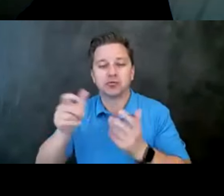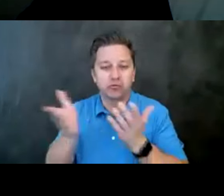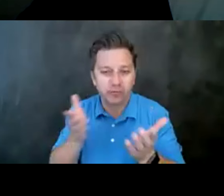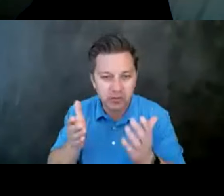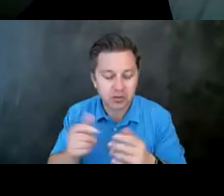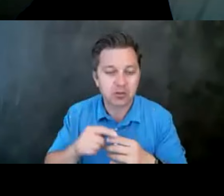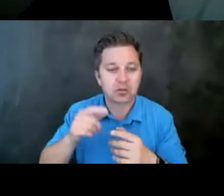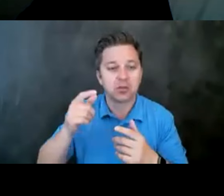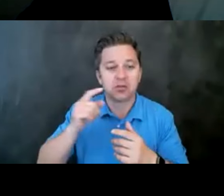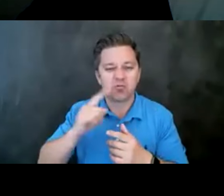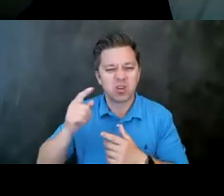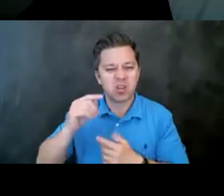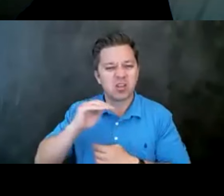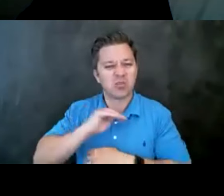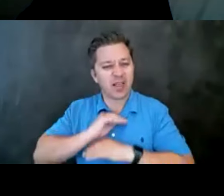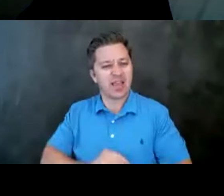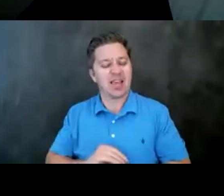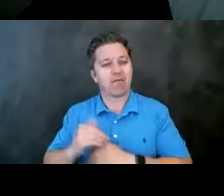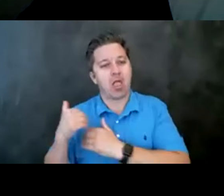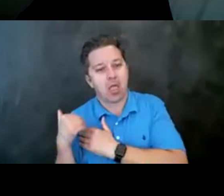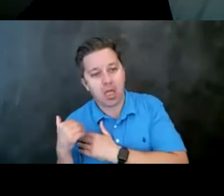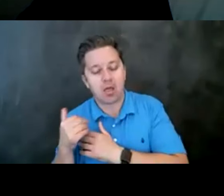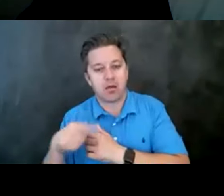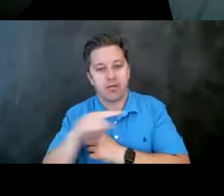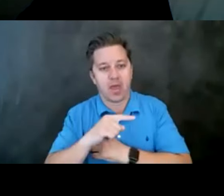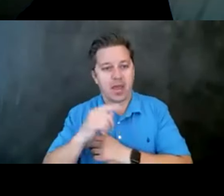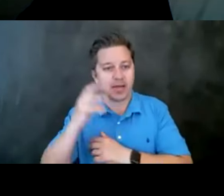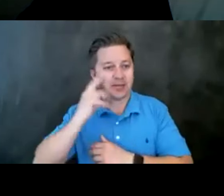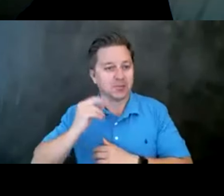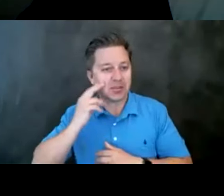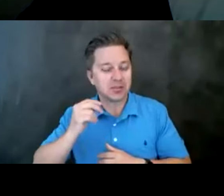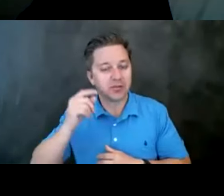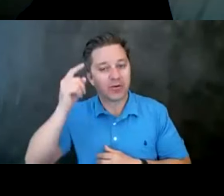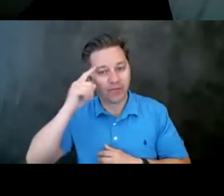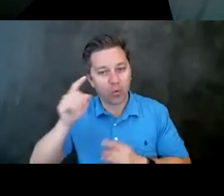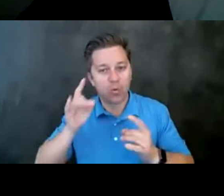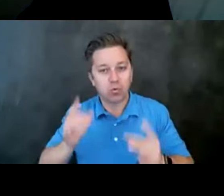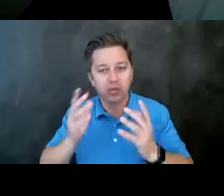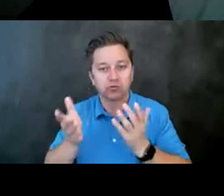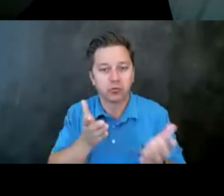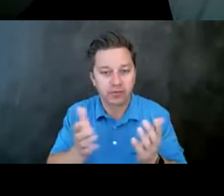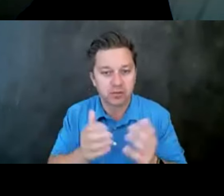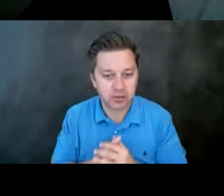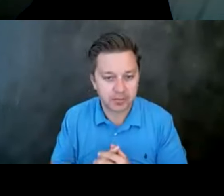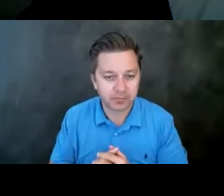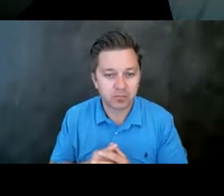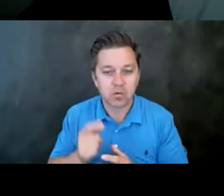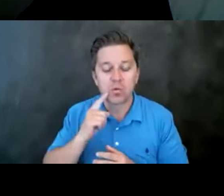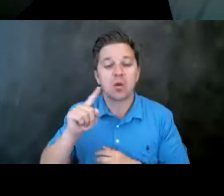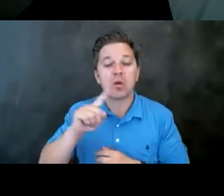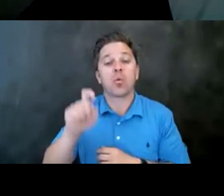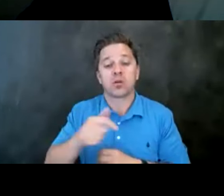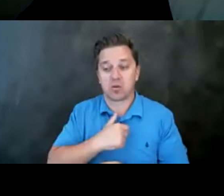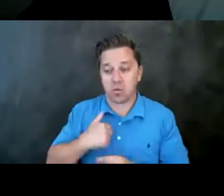relieve, frankly, the burden that's often put on them for, um, crisis services. So the questions we we've